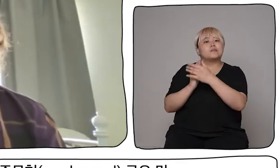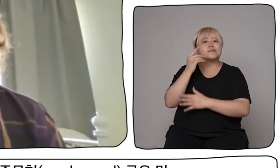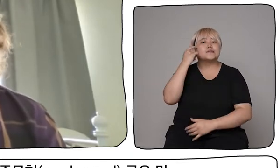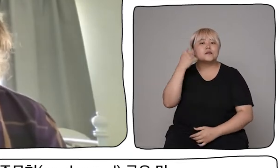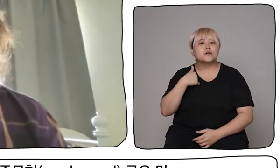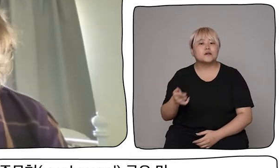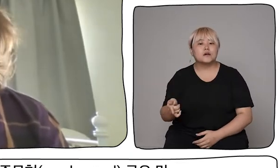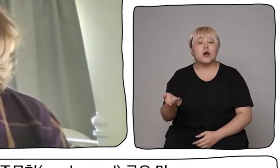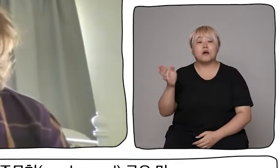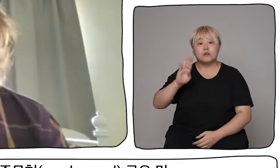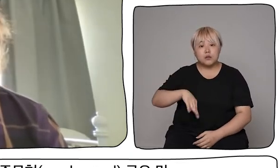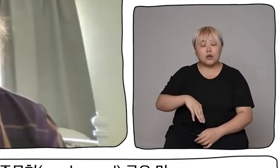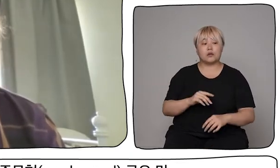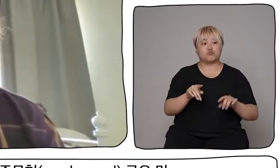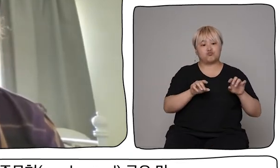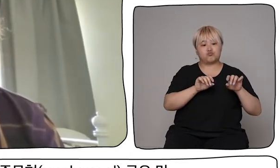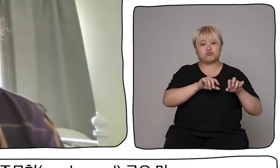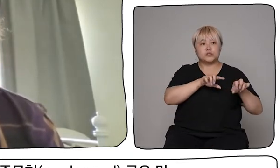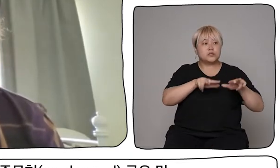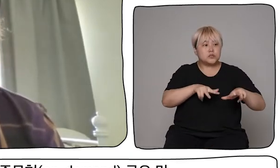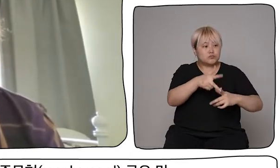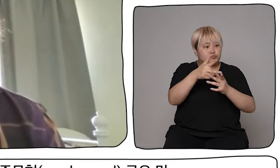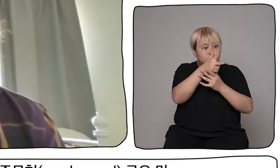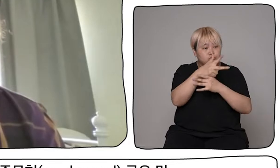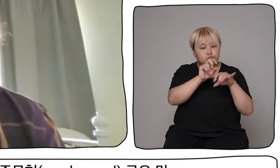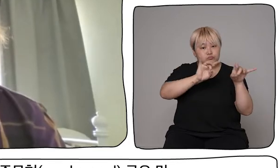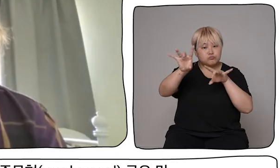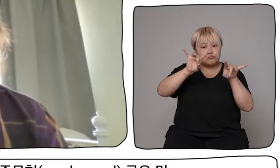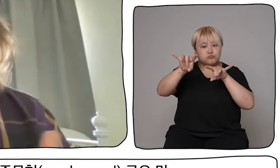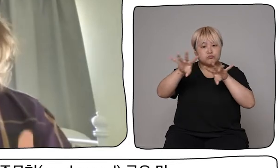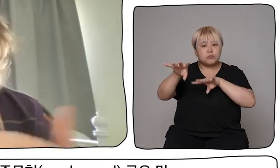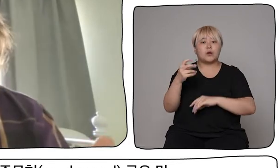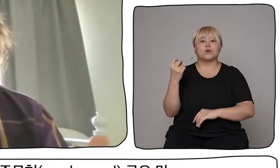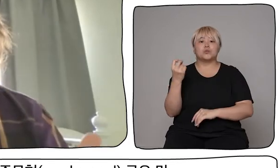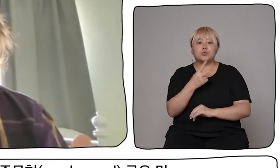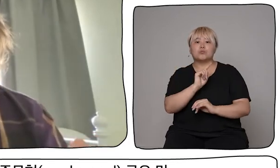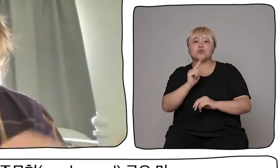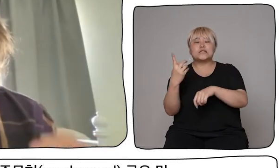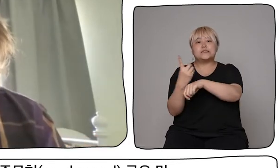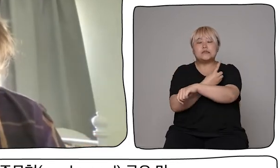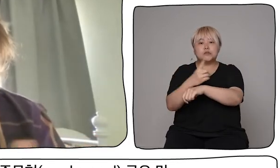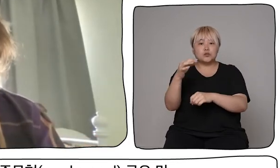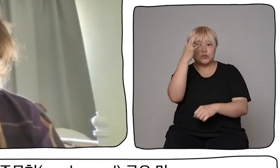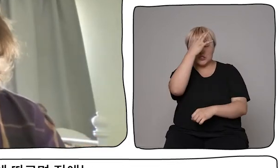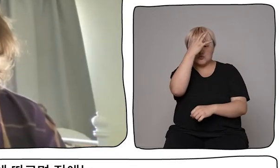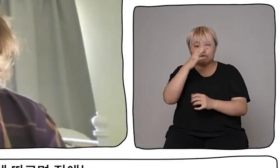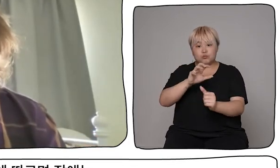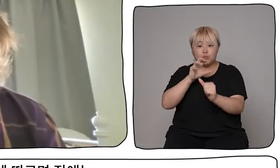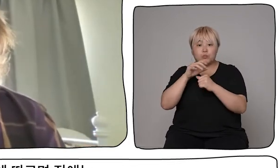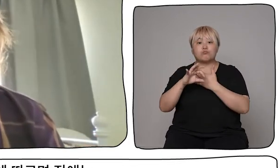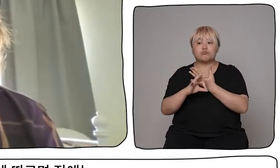making work that is native to digital platforms, we can overcome that disability